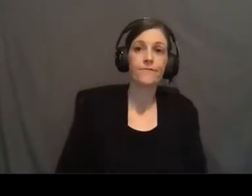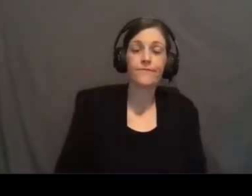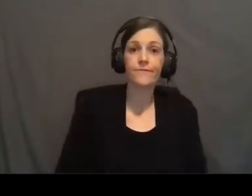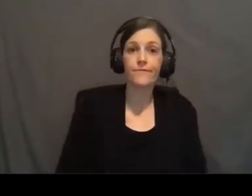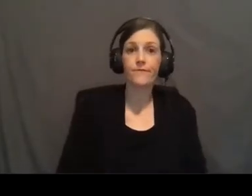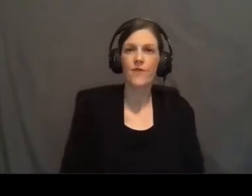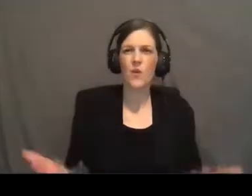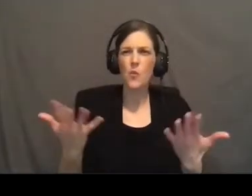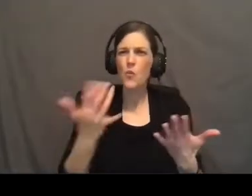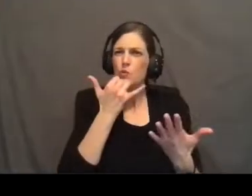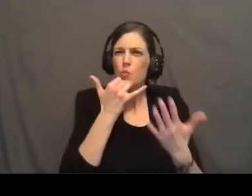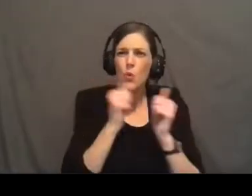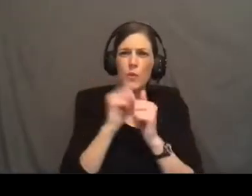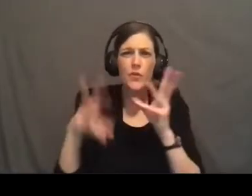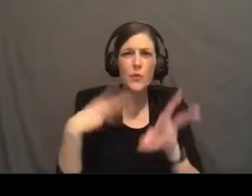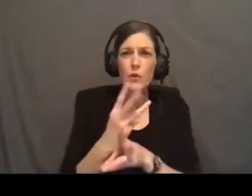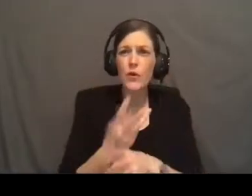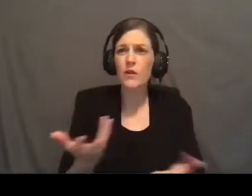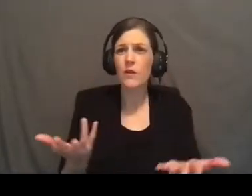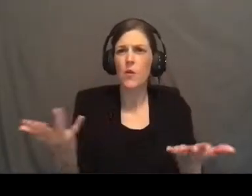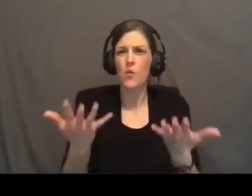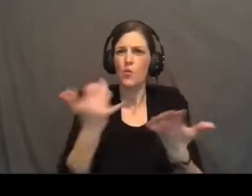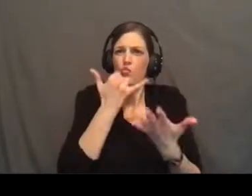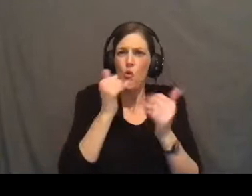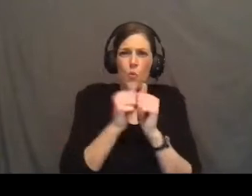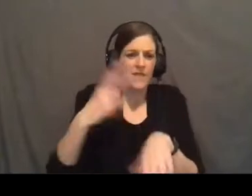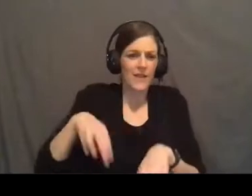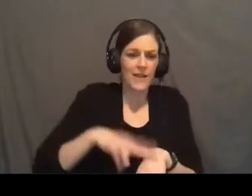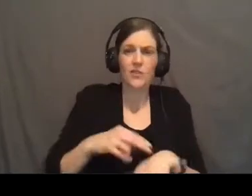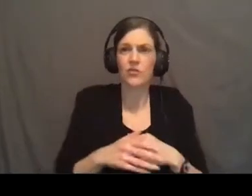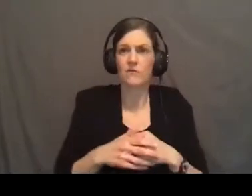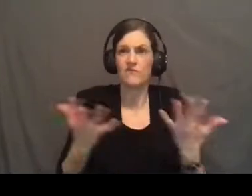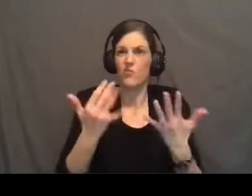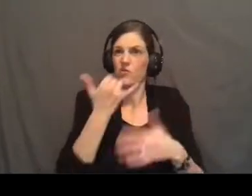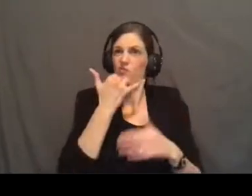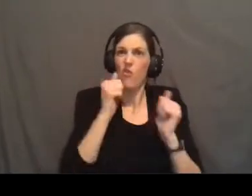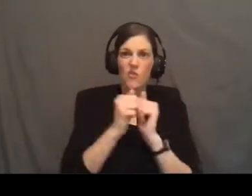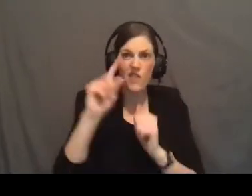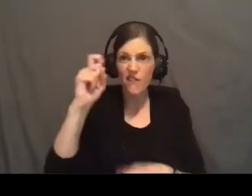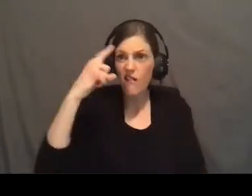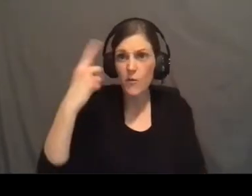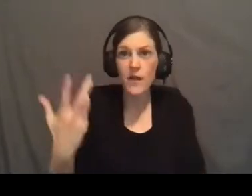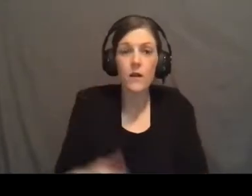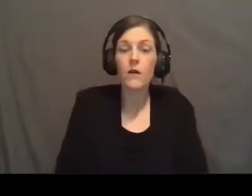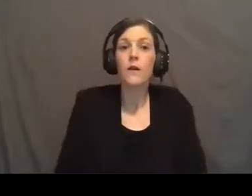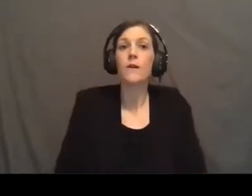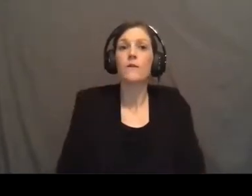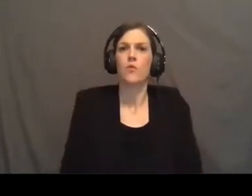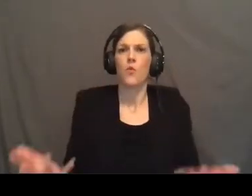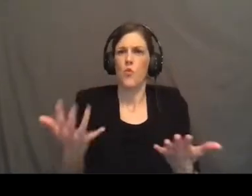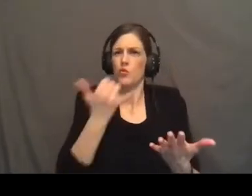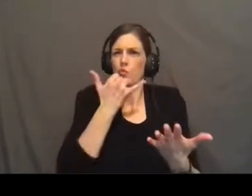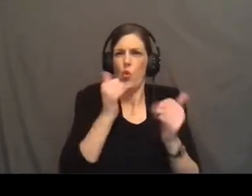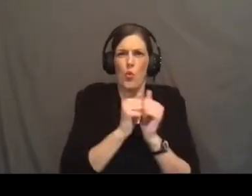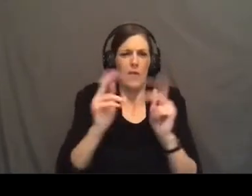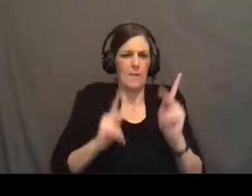what's wrong with the world what's wrong with our nation what's wrong with our government what's wrong with